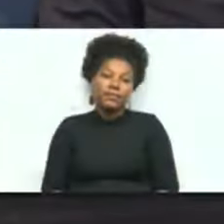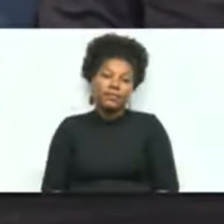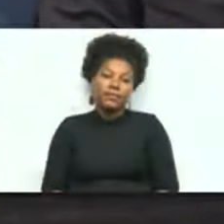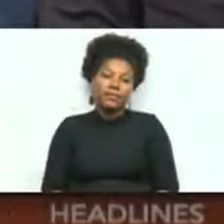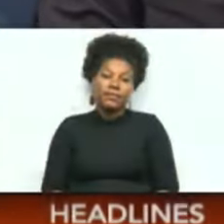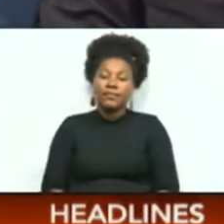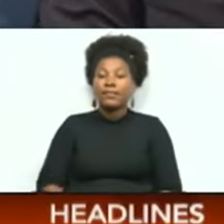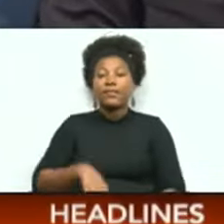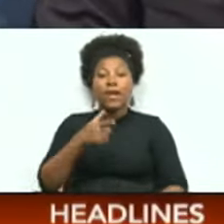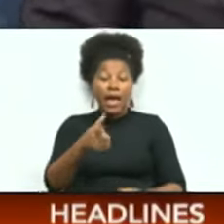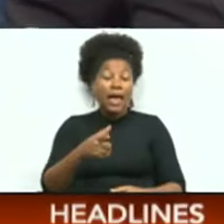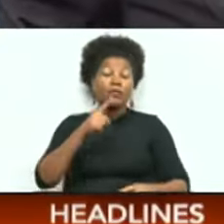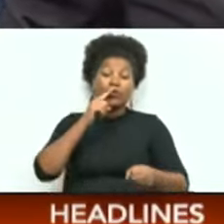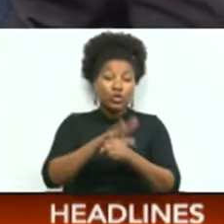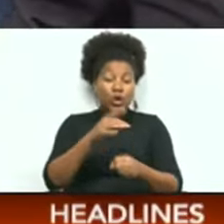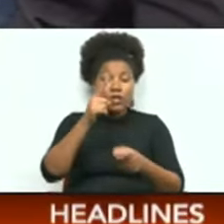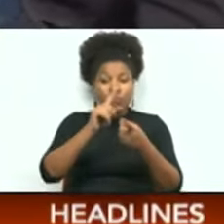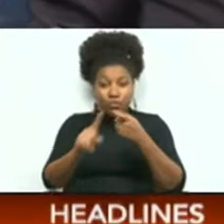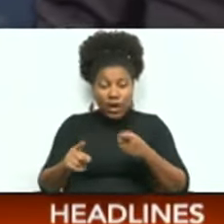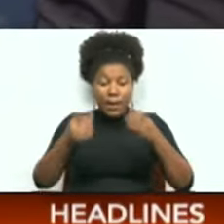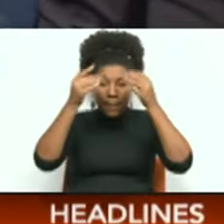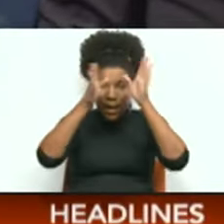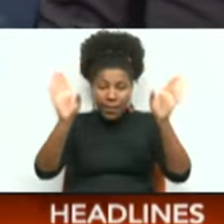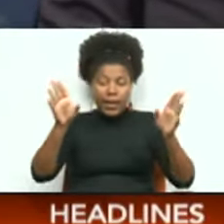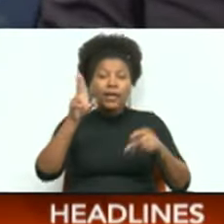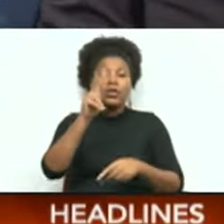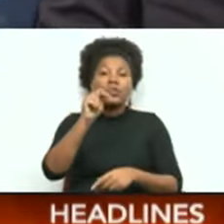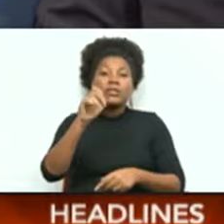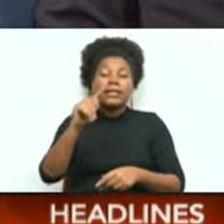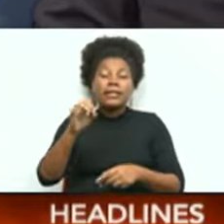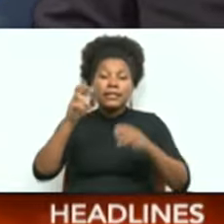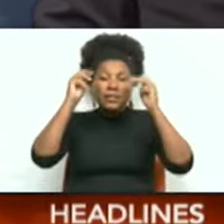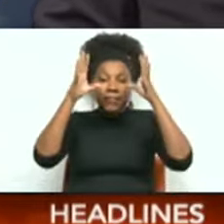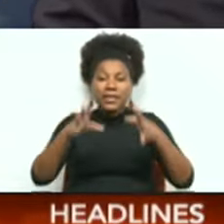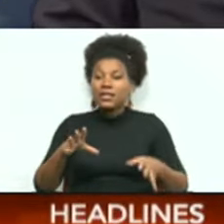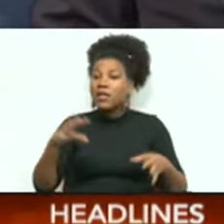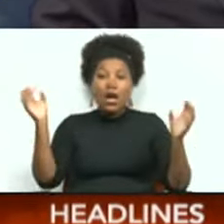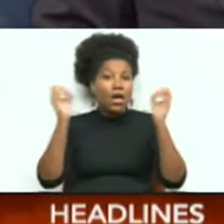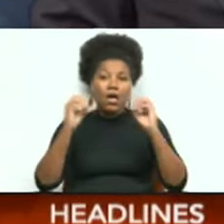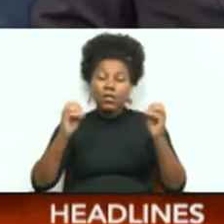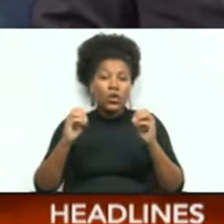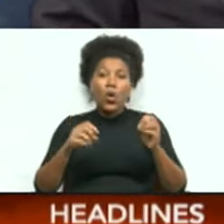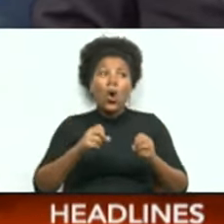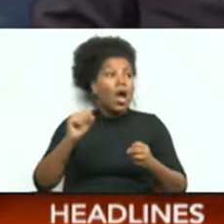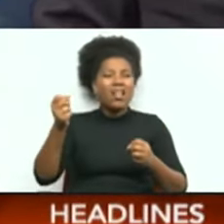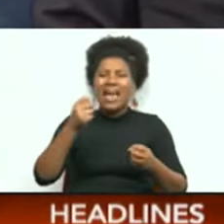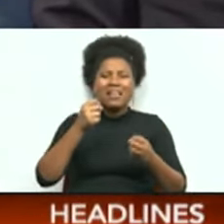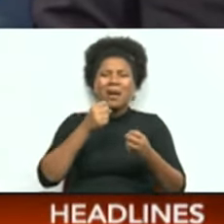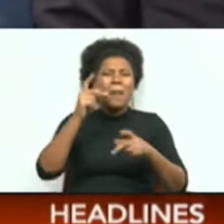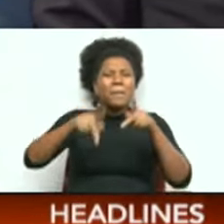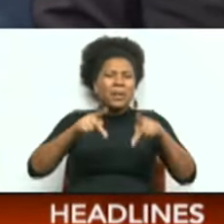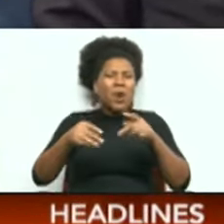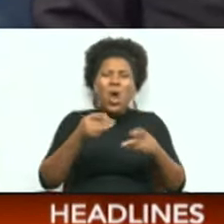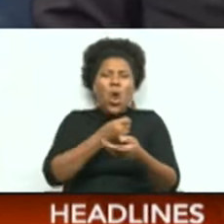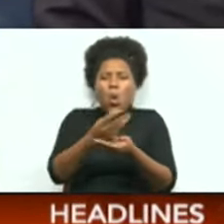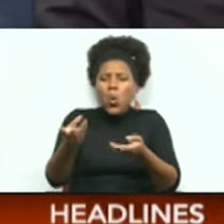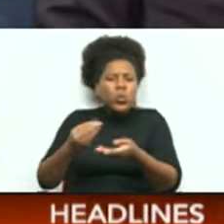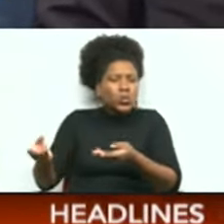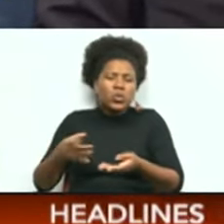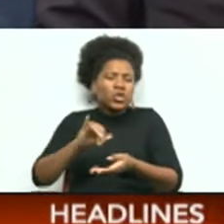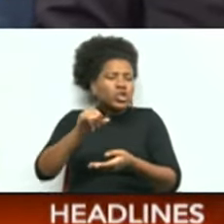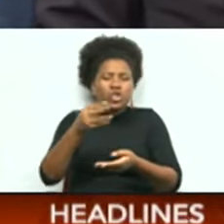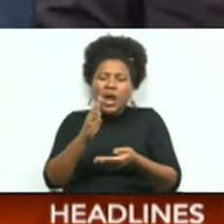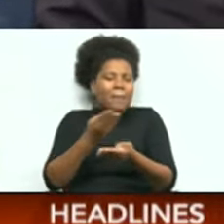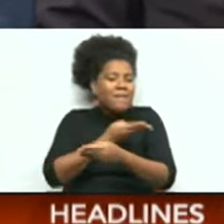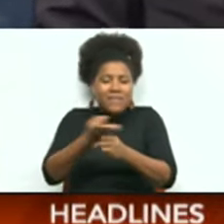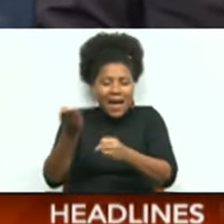An assurance from the Public Utilities Minister that there will be no mass layoffs at the Water and Sewage Authority. Minister Marvin Gonzalez is